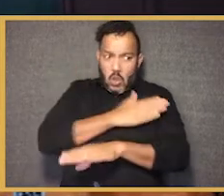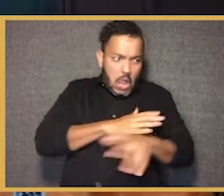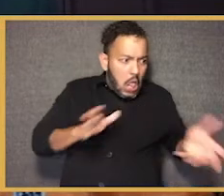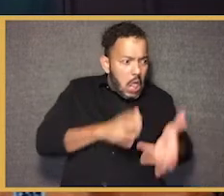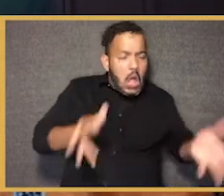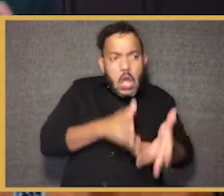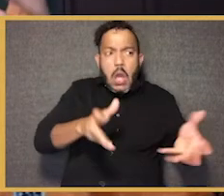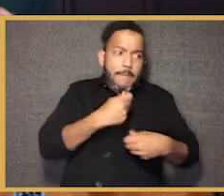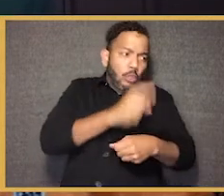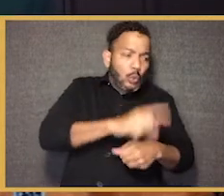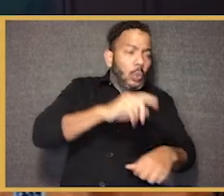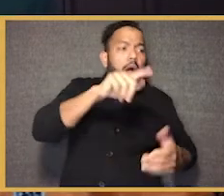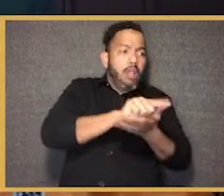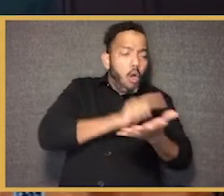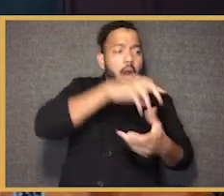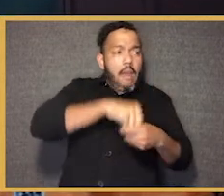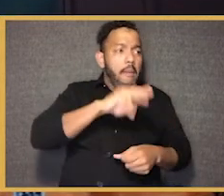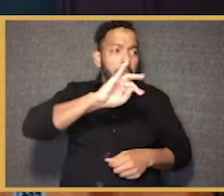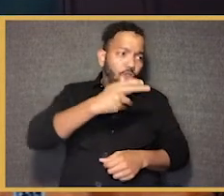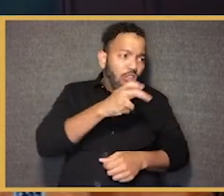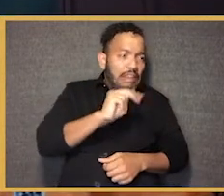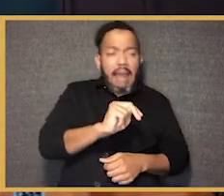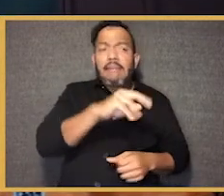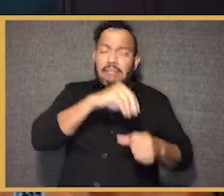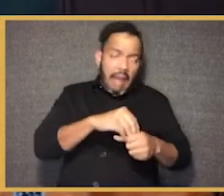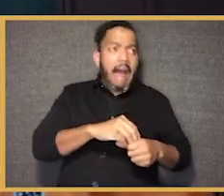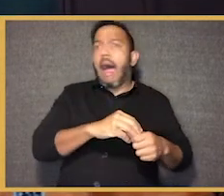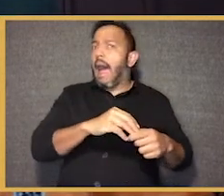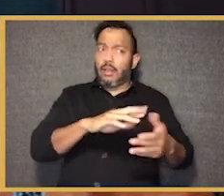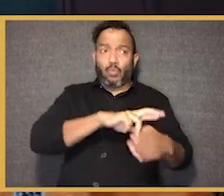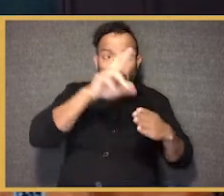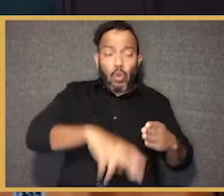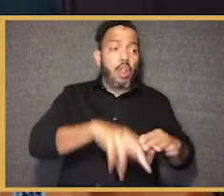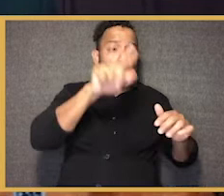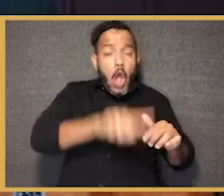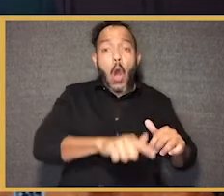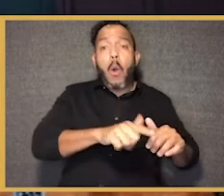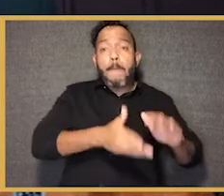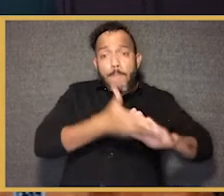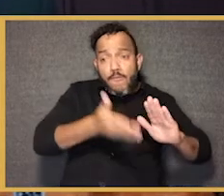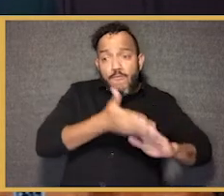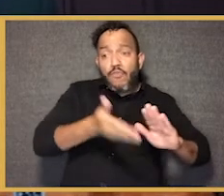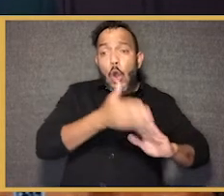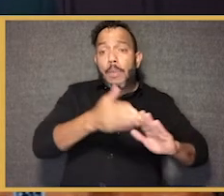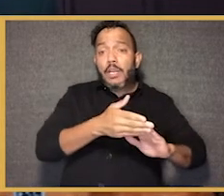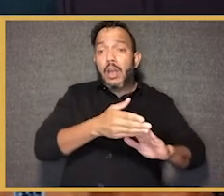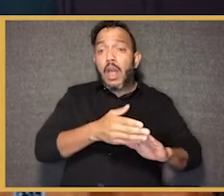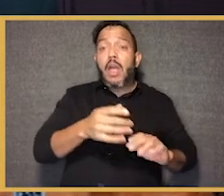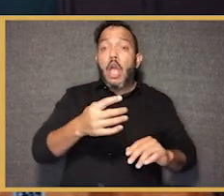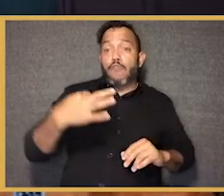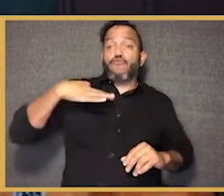in ensuring a law in Michigan that has resulted in a proliferation of low-performing,